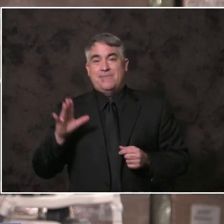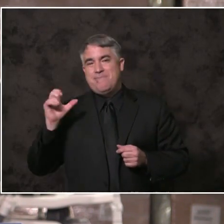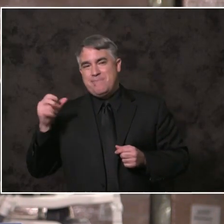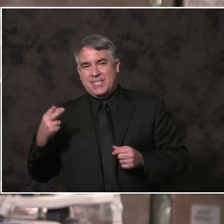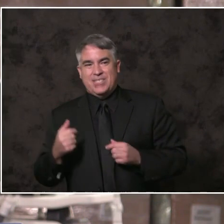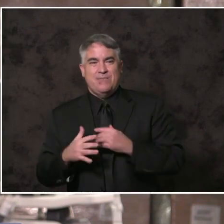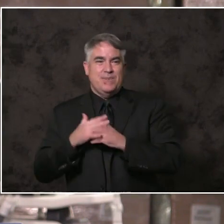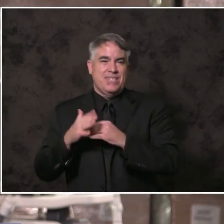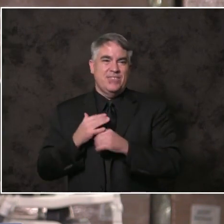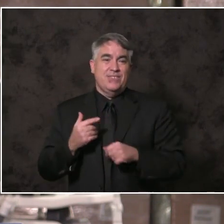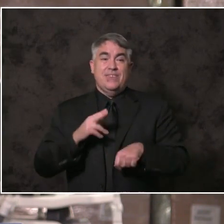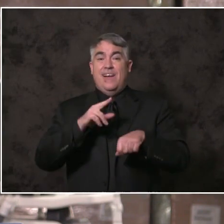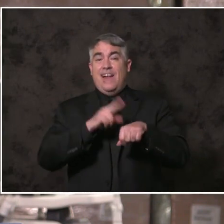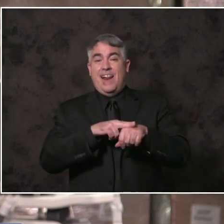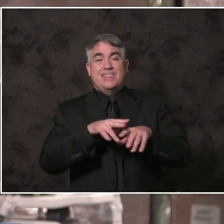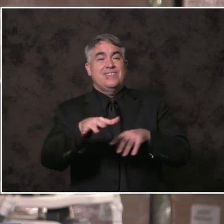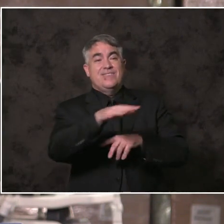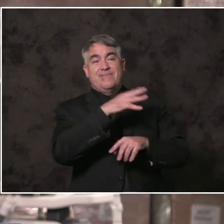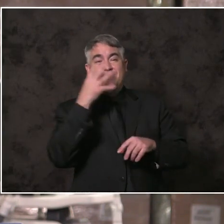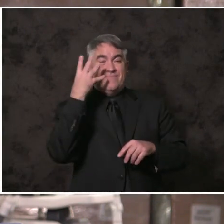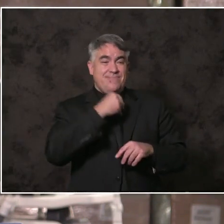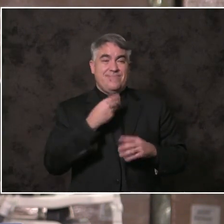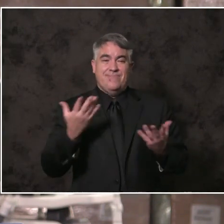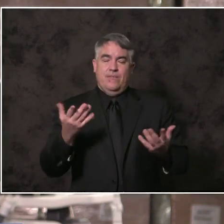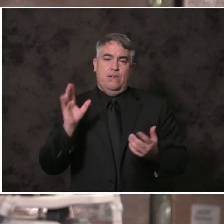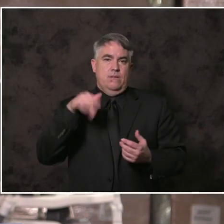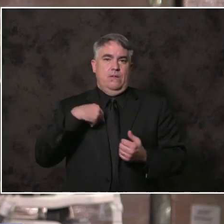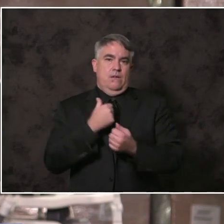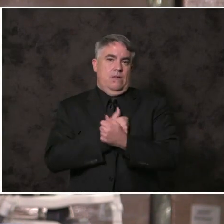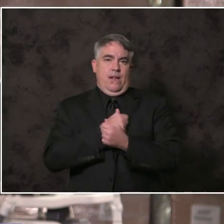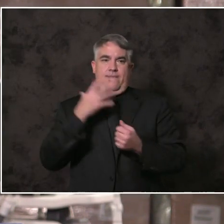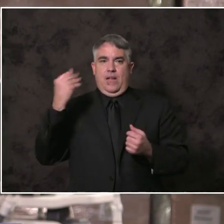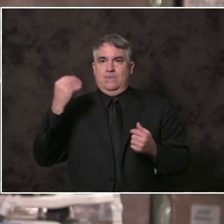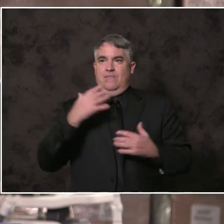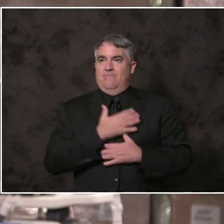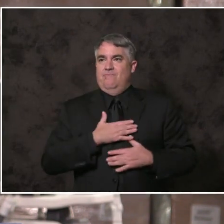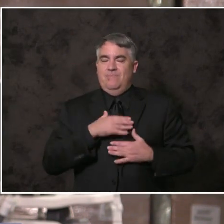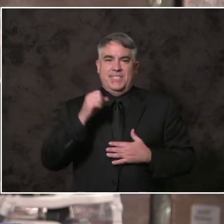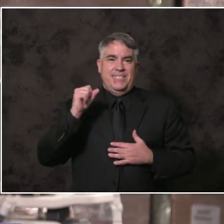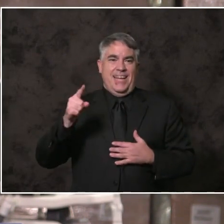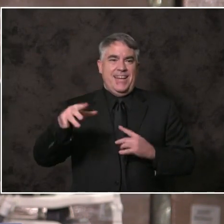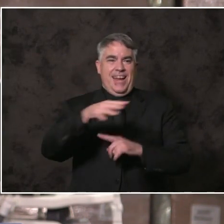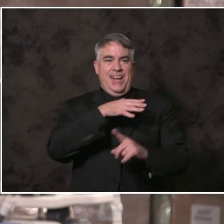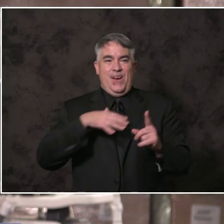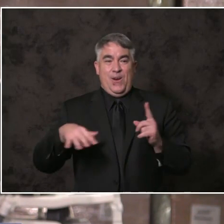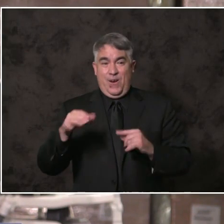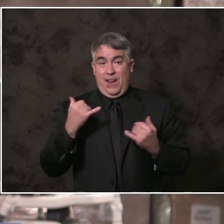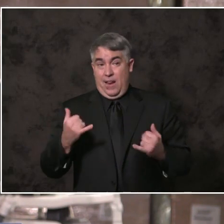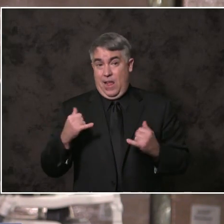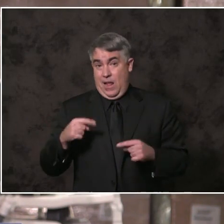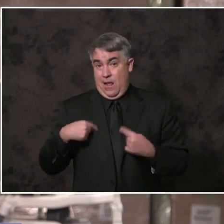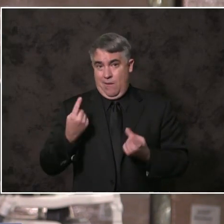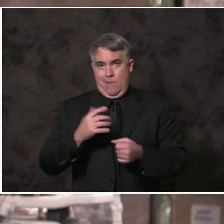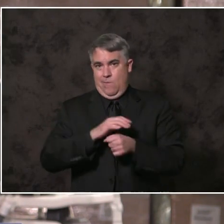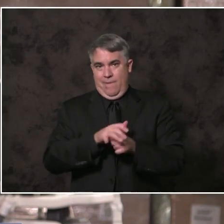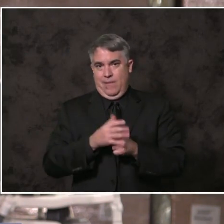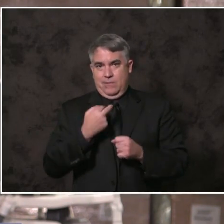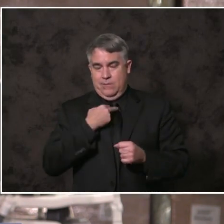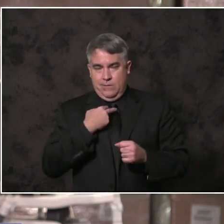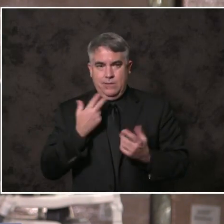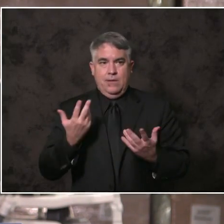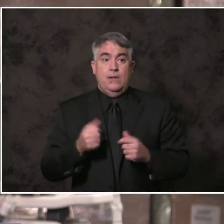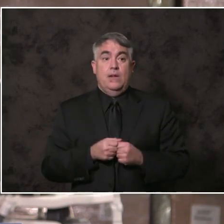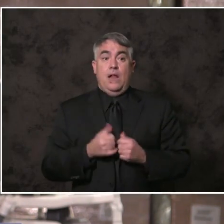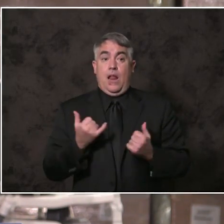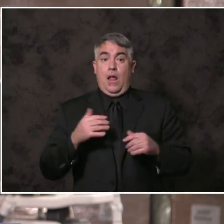all love and have come to rely on and appreciate even more during COVID. And the public expects action to